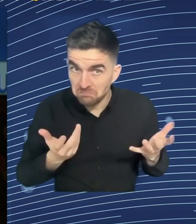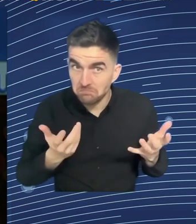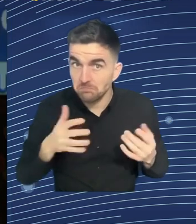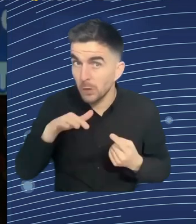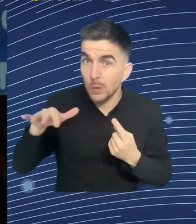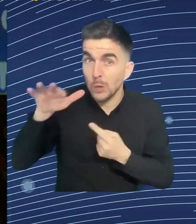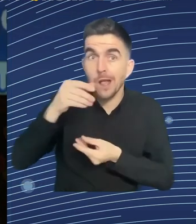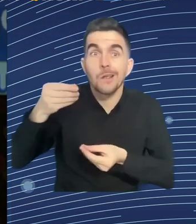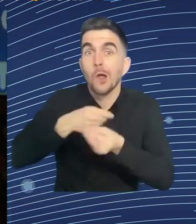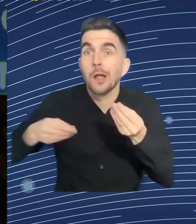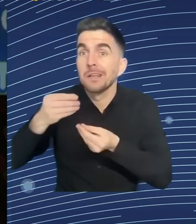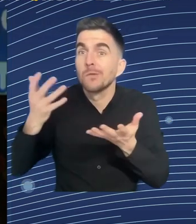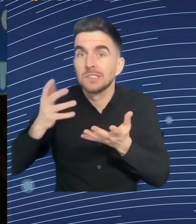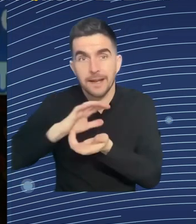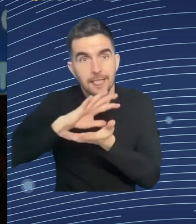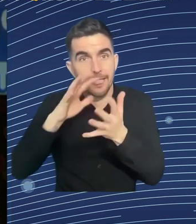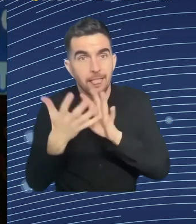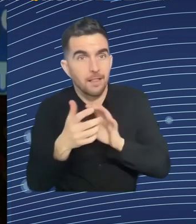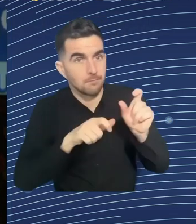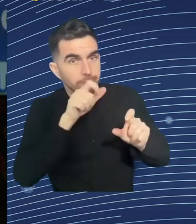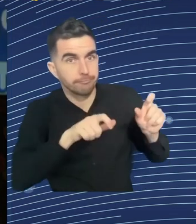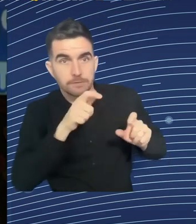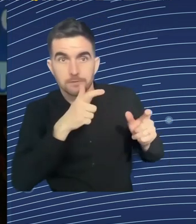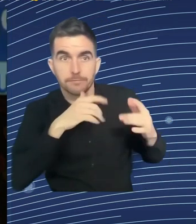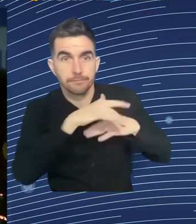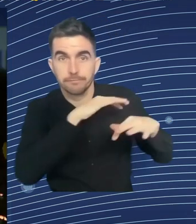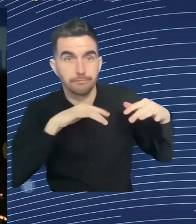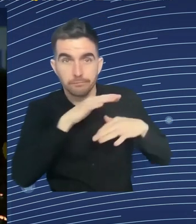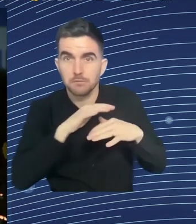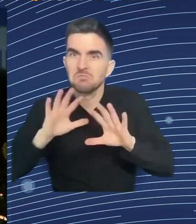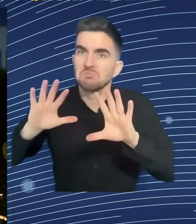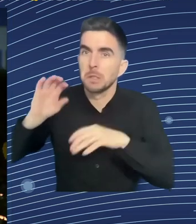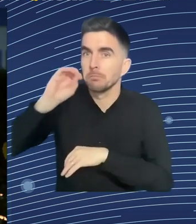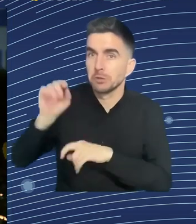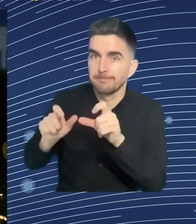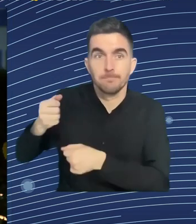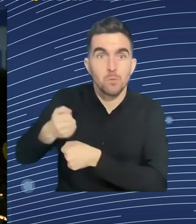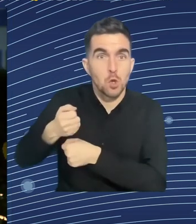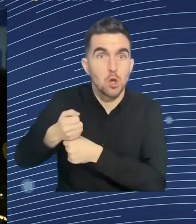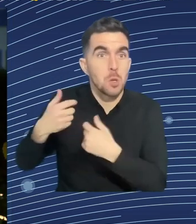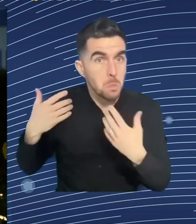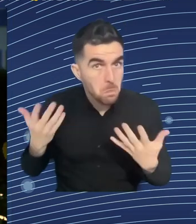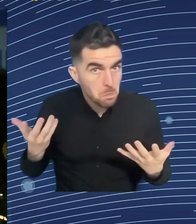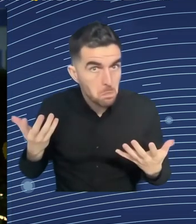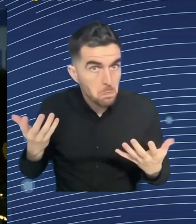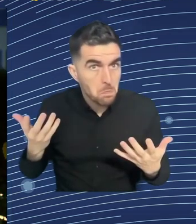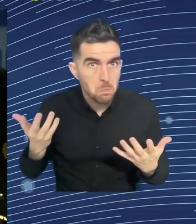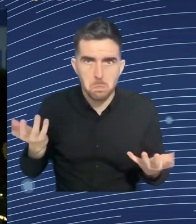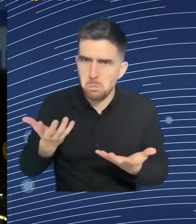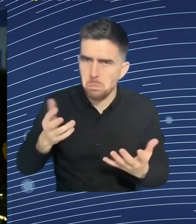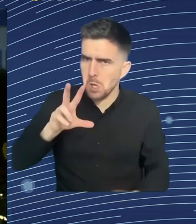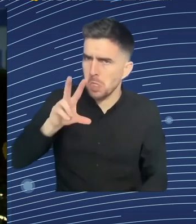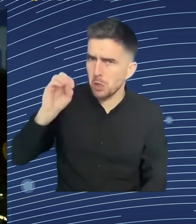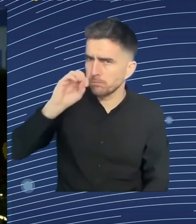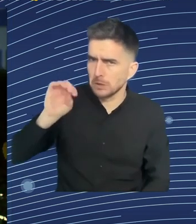Well, they went and got jobs in services. What he couldn't imagine at the time was that the service sector was going to grow to the extent that it